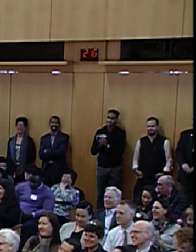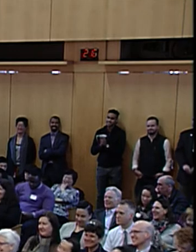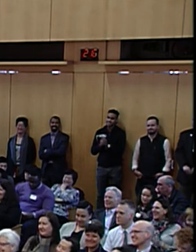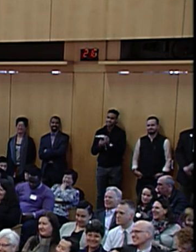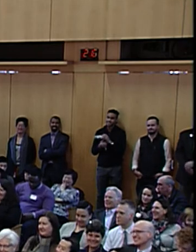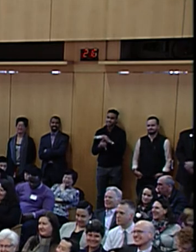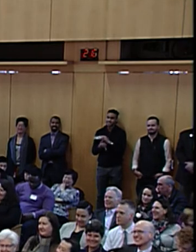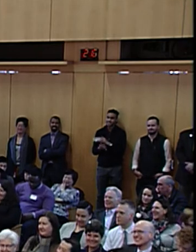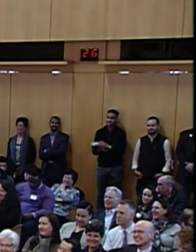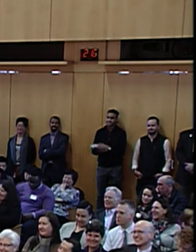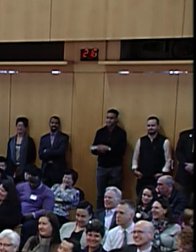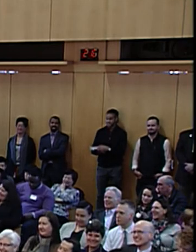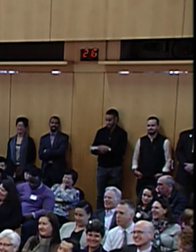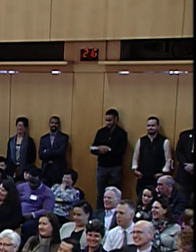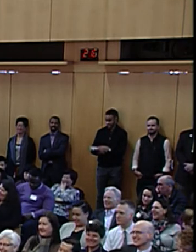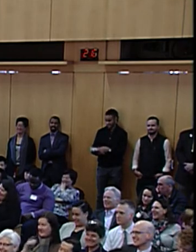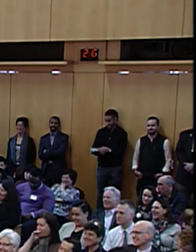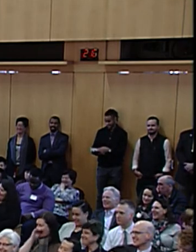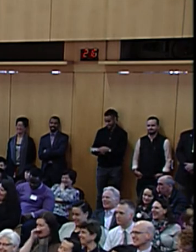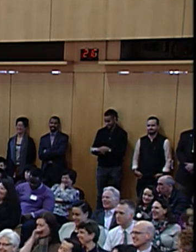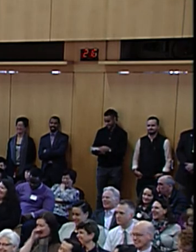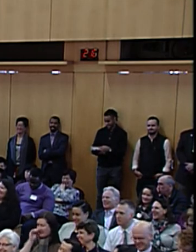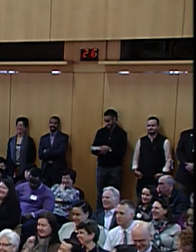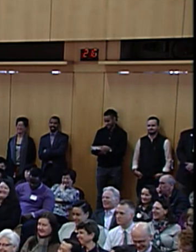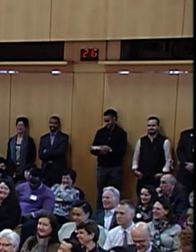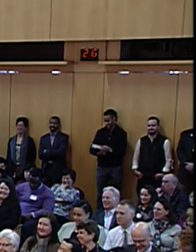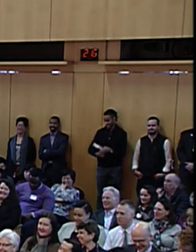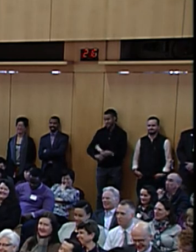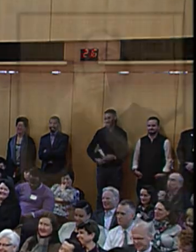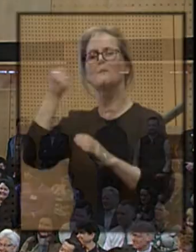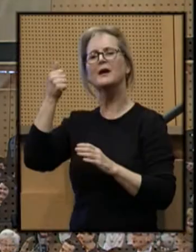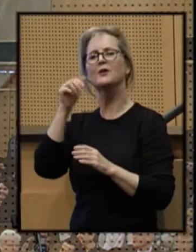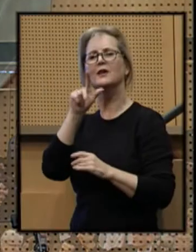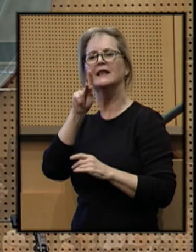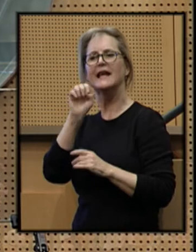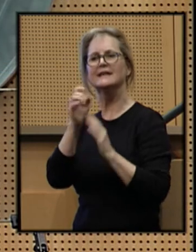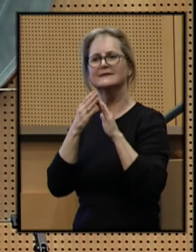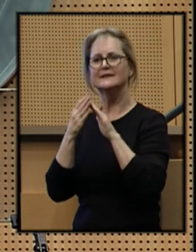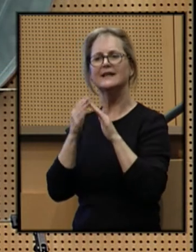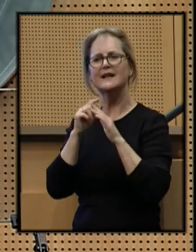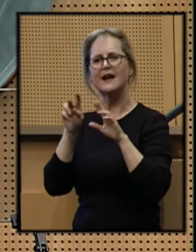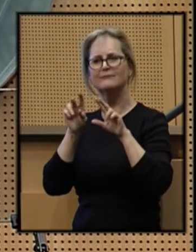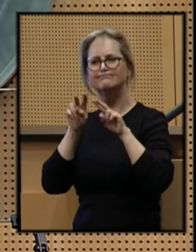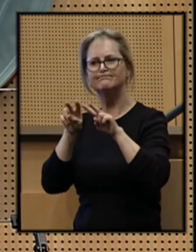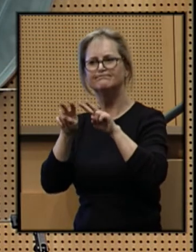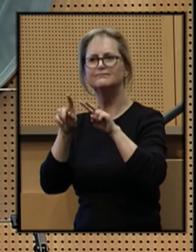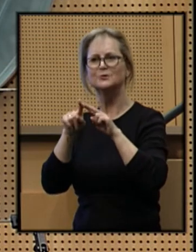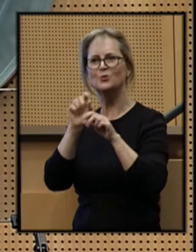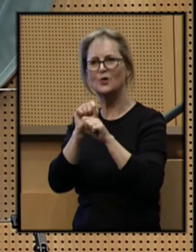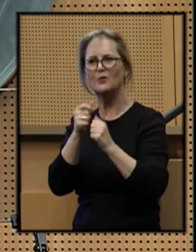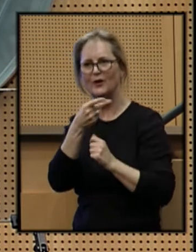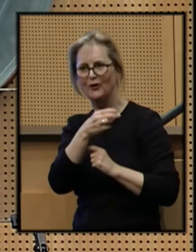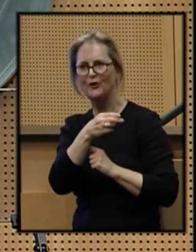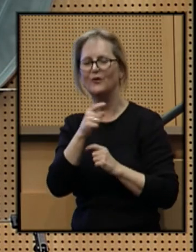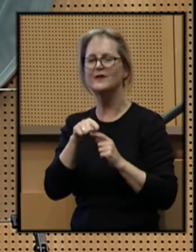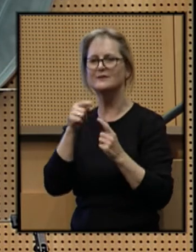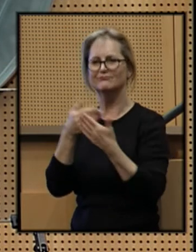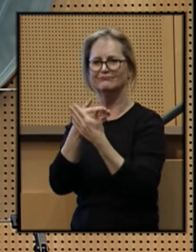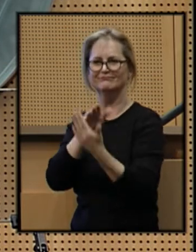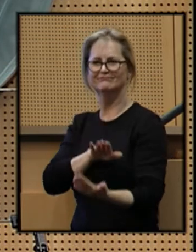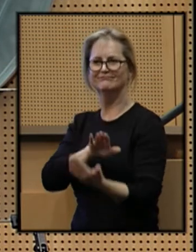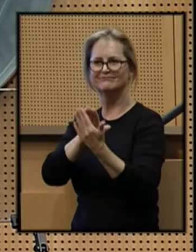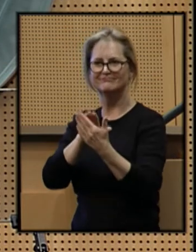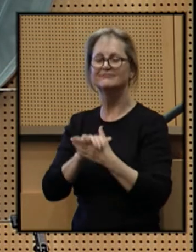I know we share a vision for a better Lake City, and I look forward to working with her on this new approach.